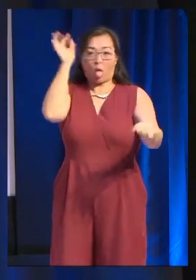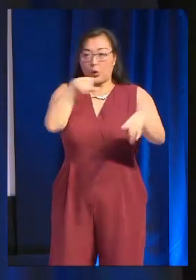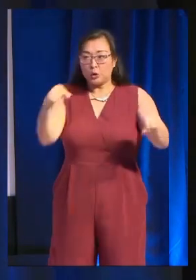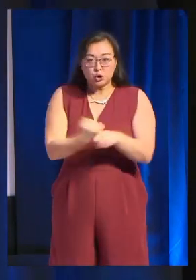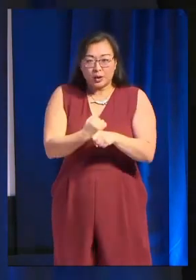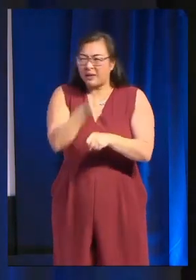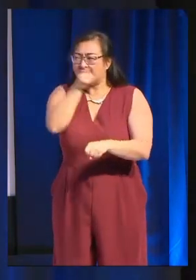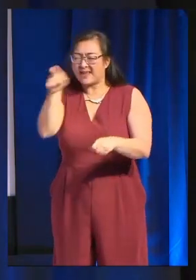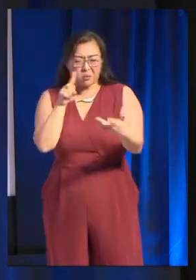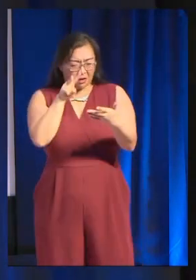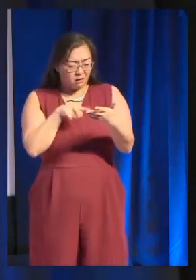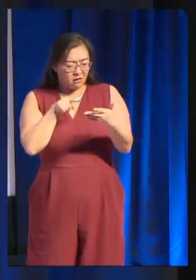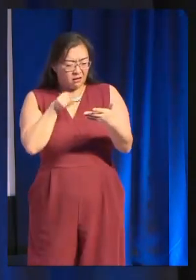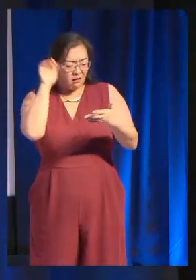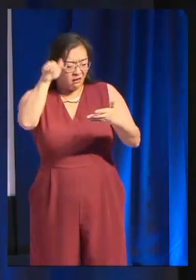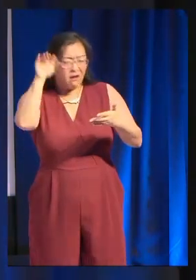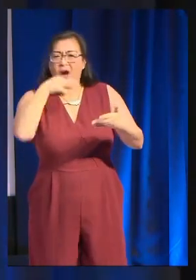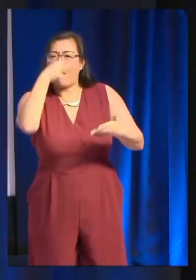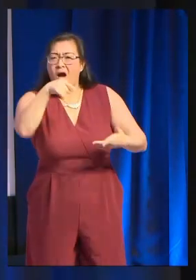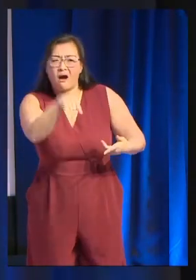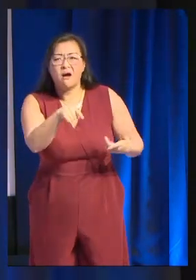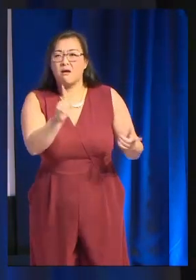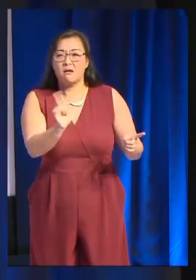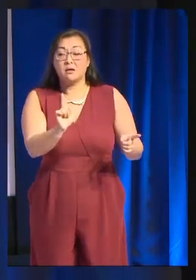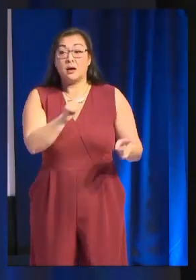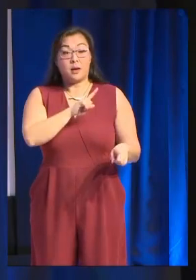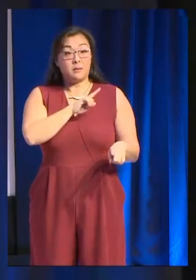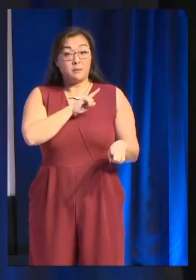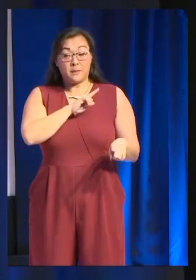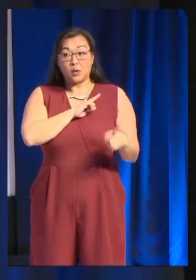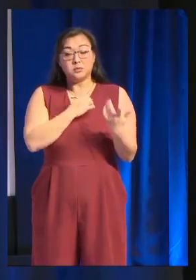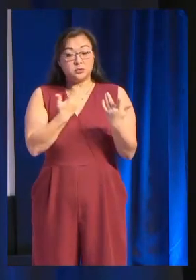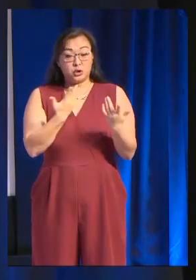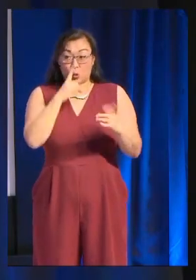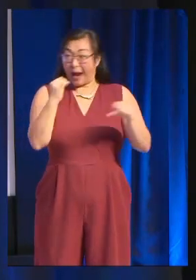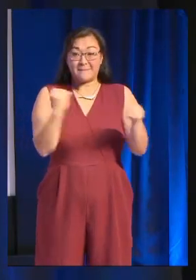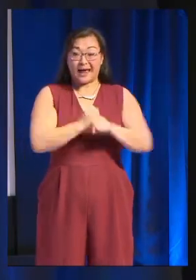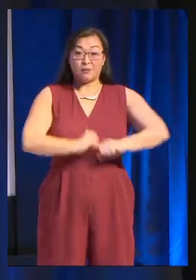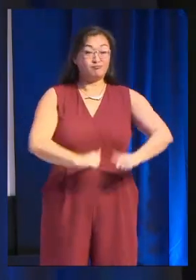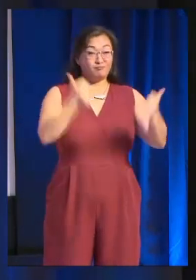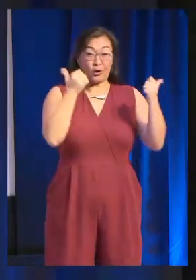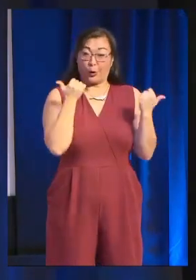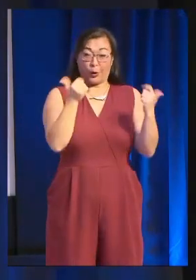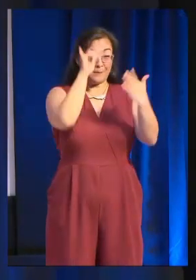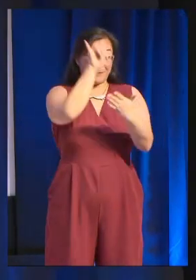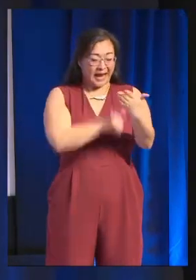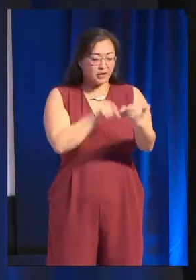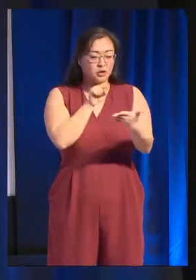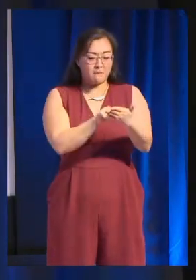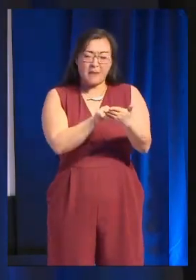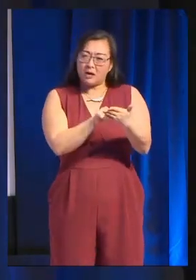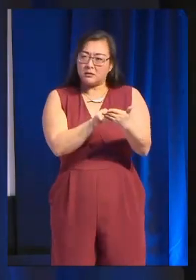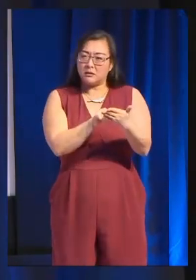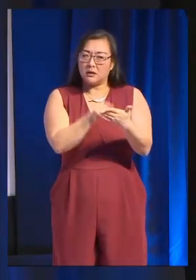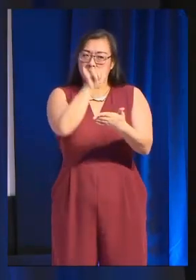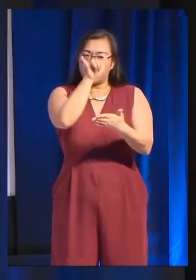The other half of making a good page is making one that is complete factually and accurate factually. Controller